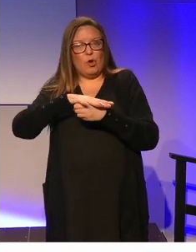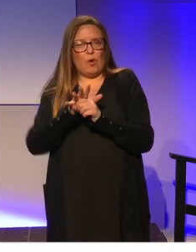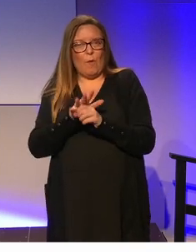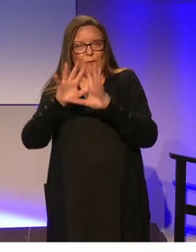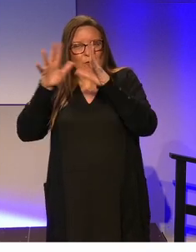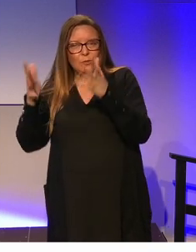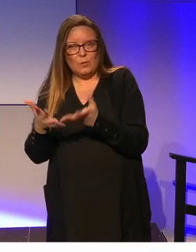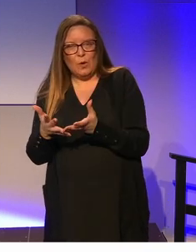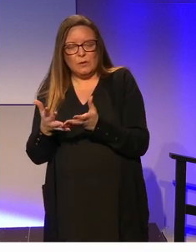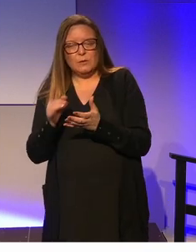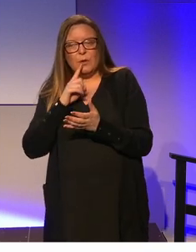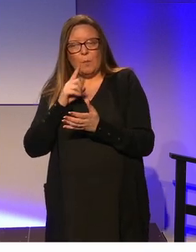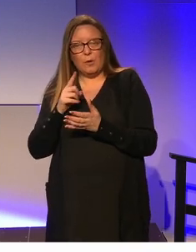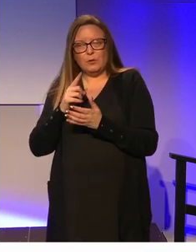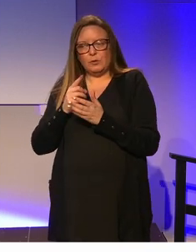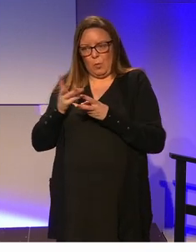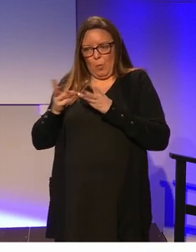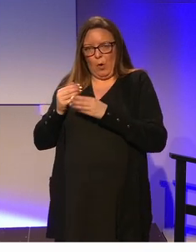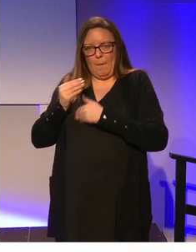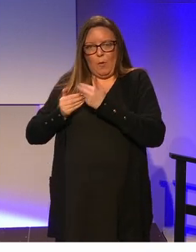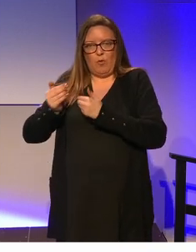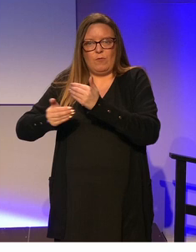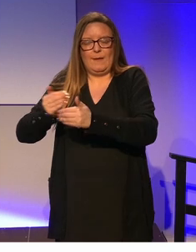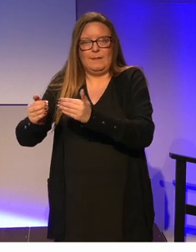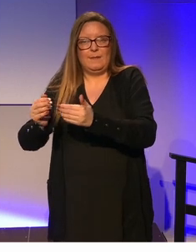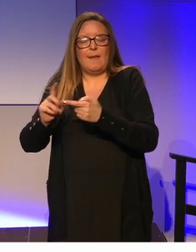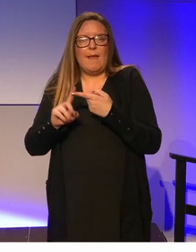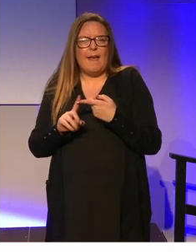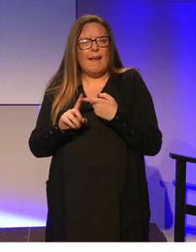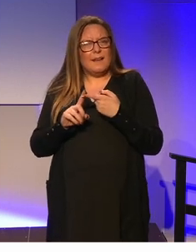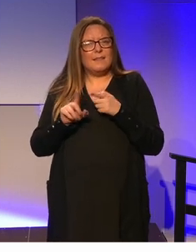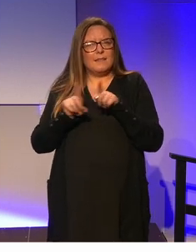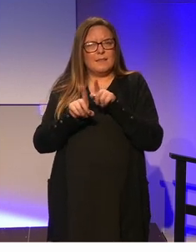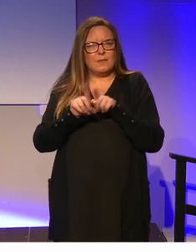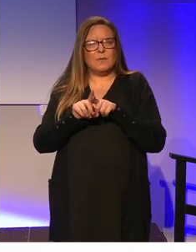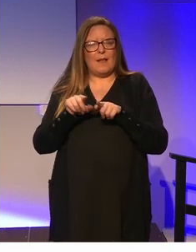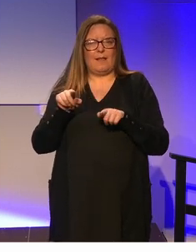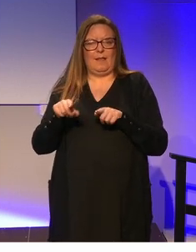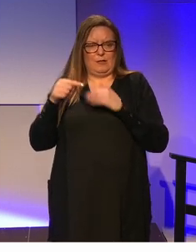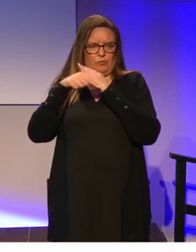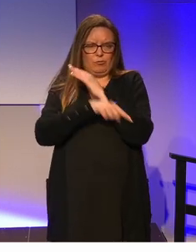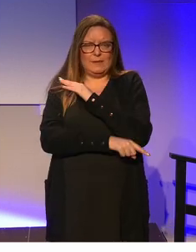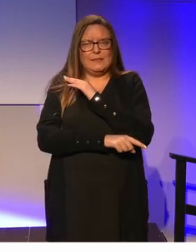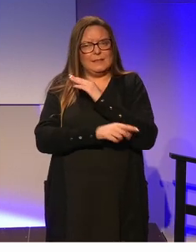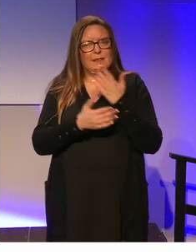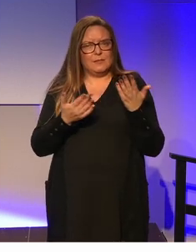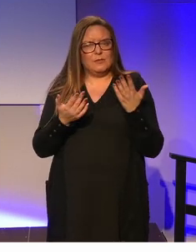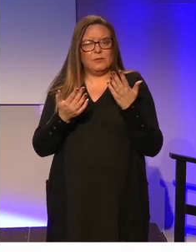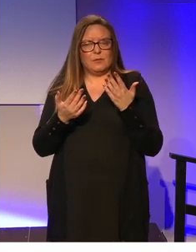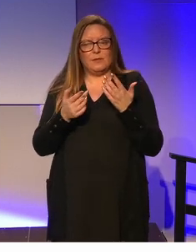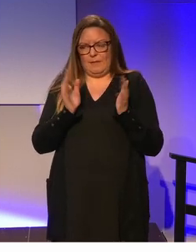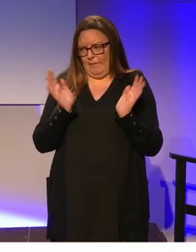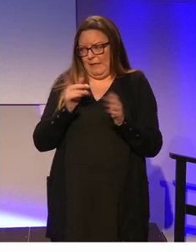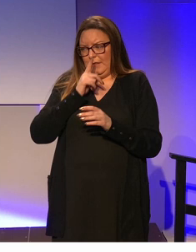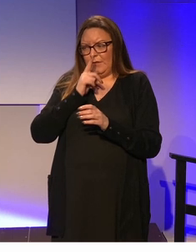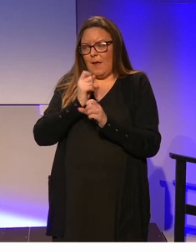We are now in a time of great global unrest and in them and also this post recessionary resurgence that that's